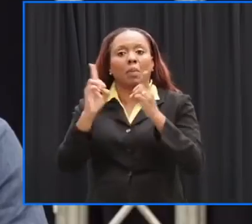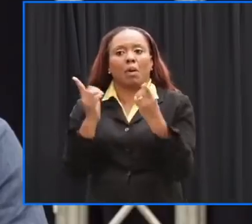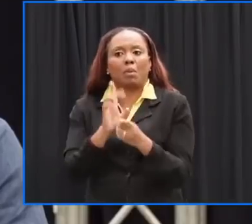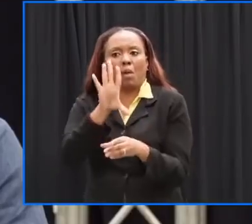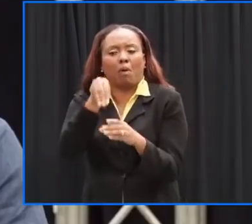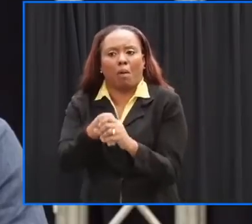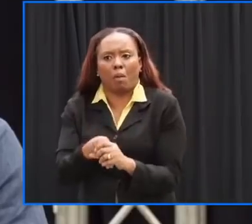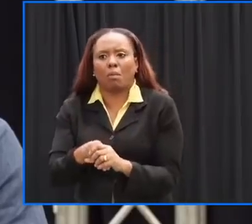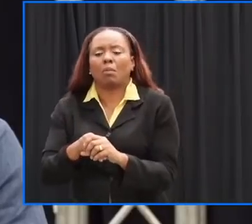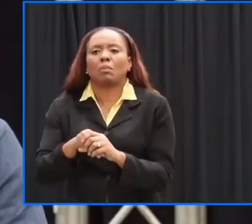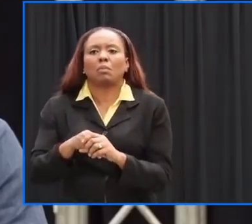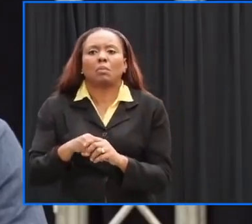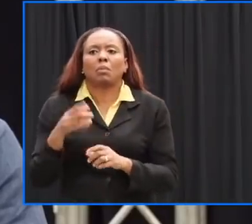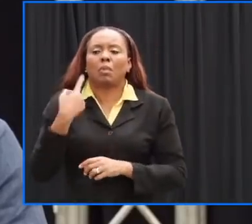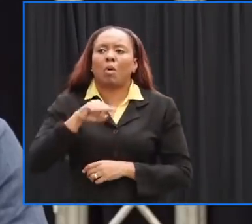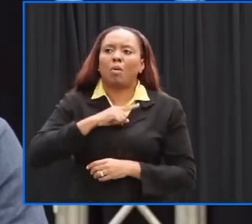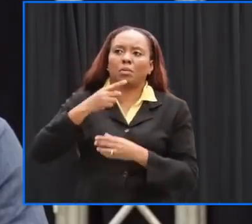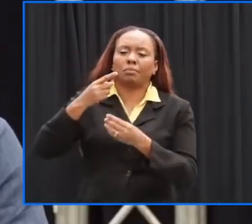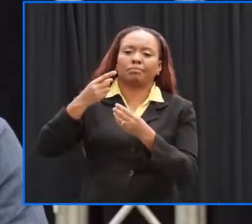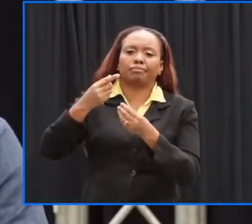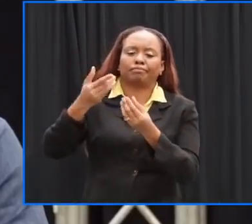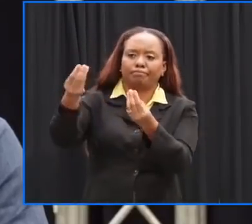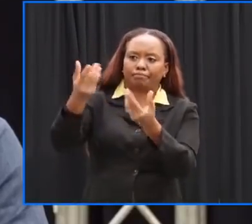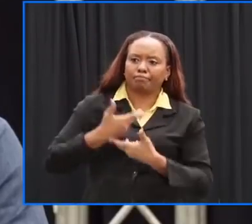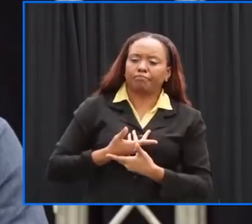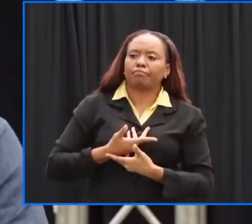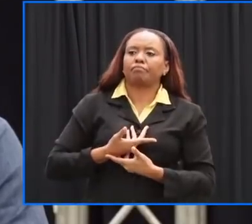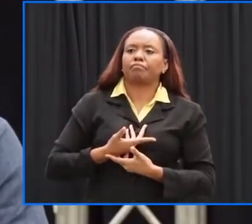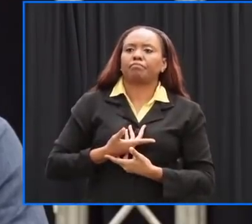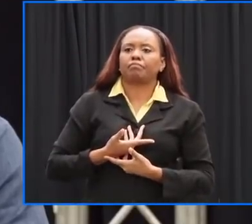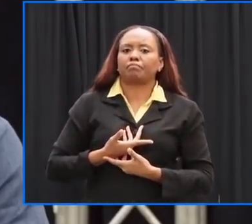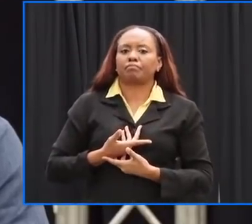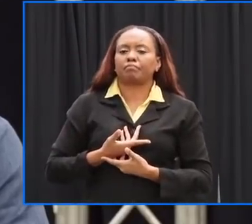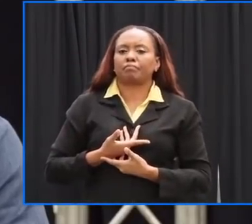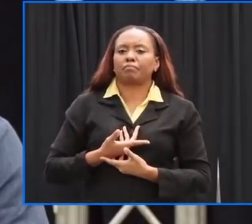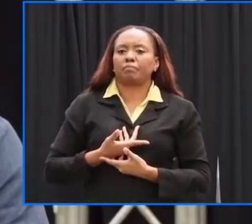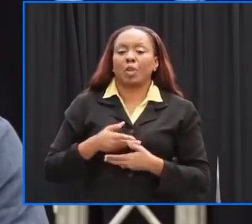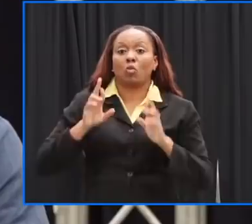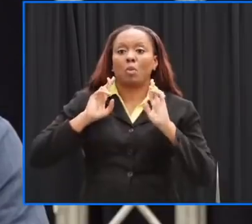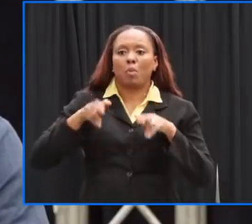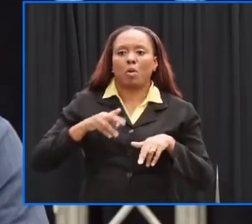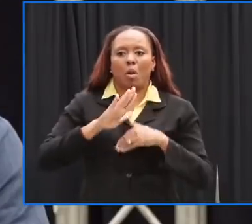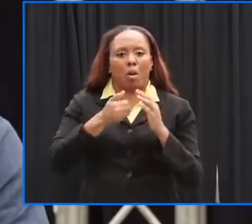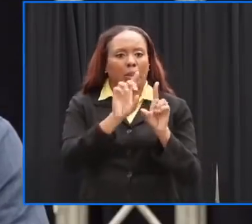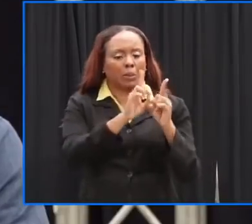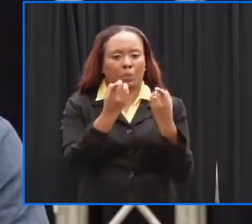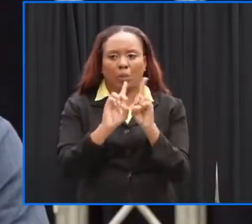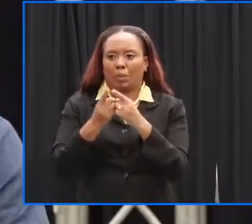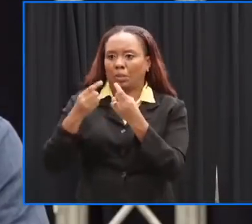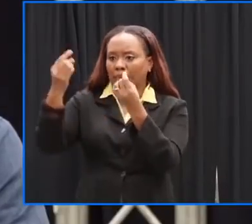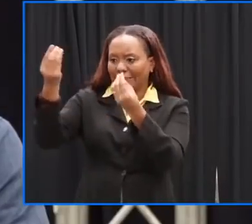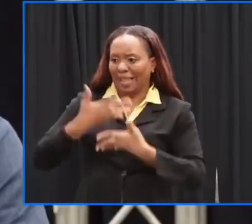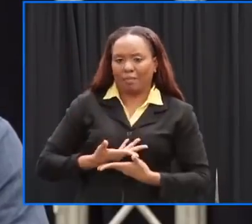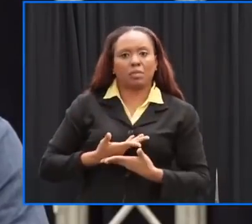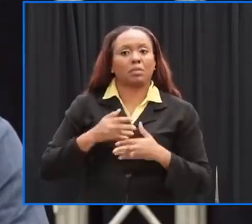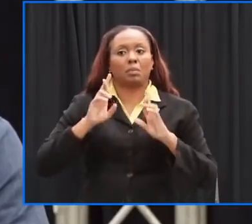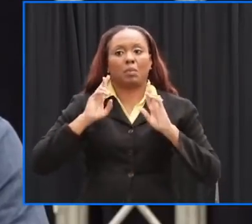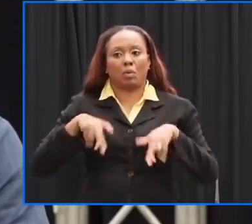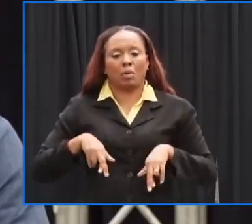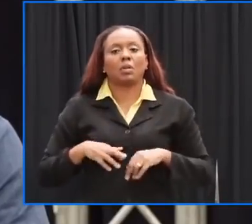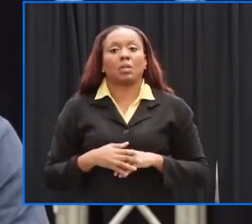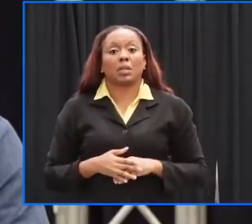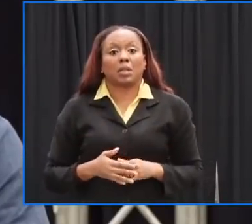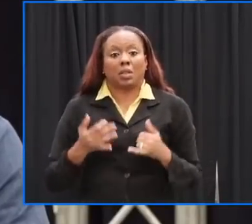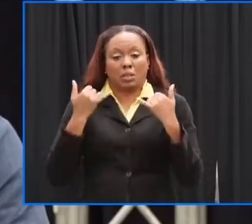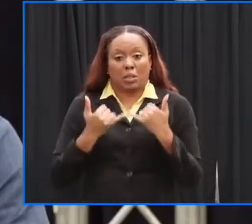we took a status report from them some activities happen since that meeting and cabinet was